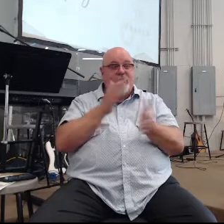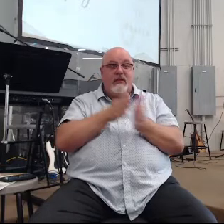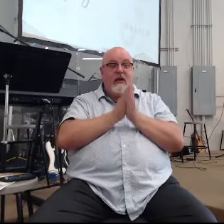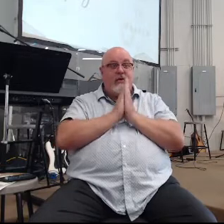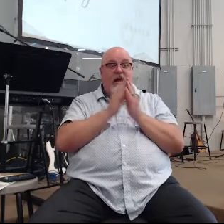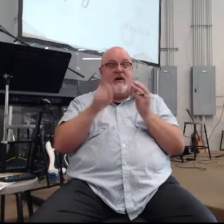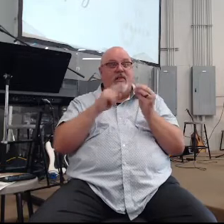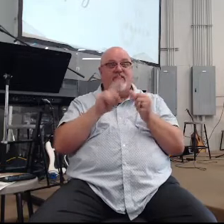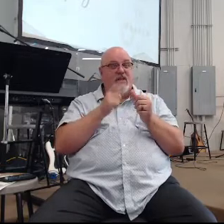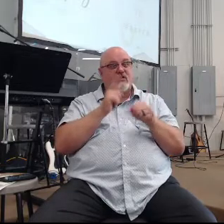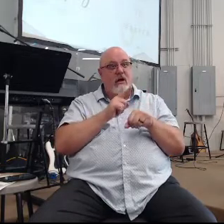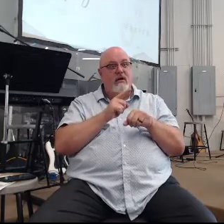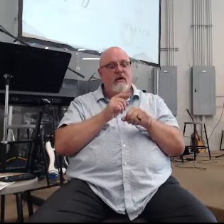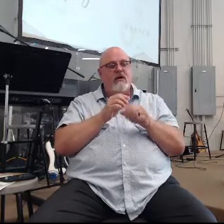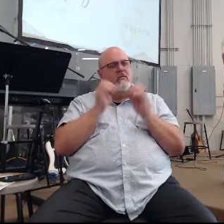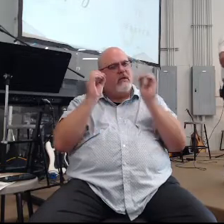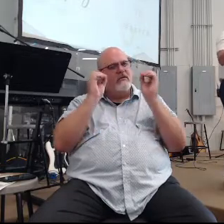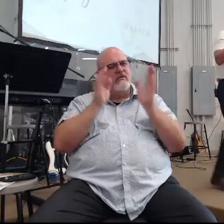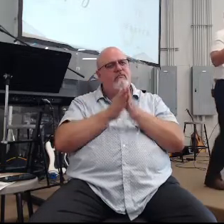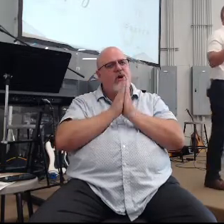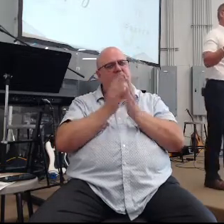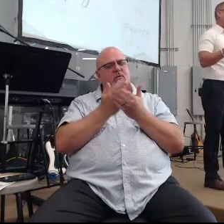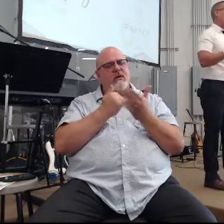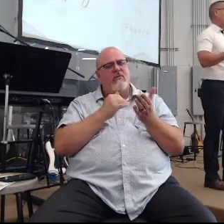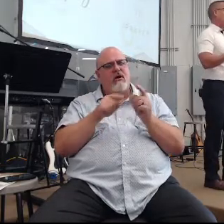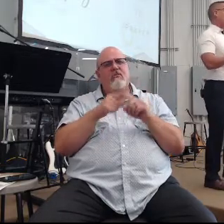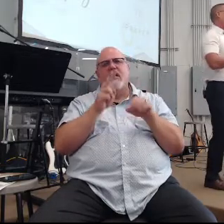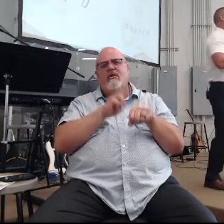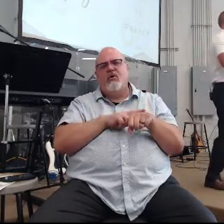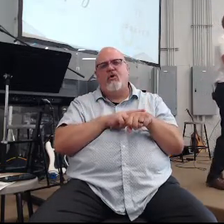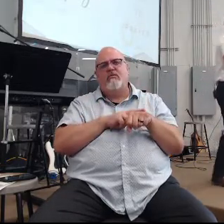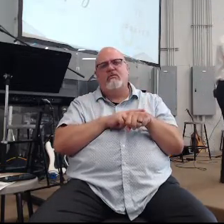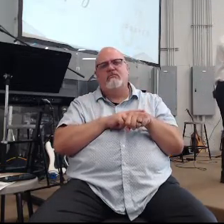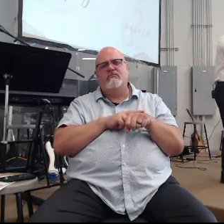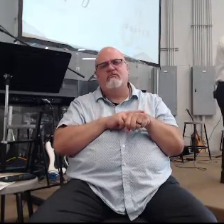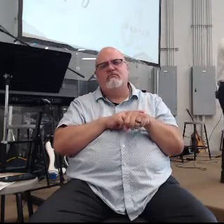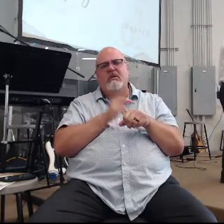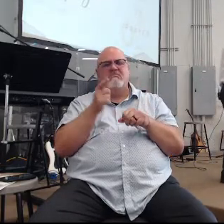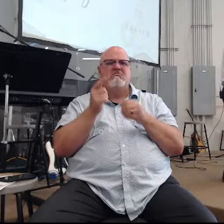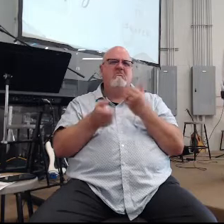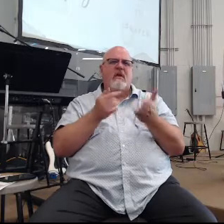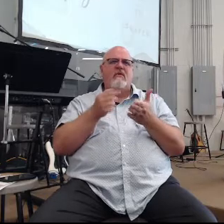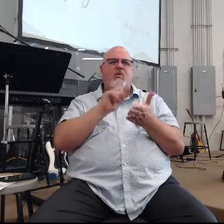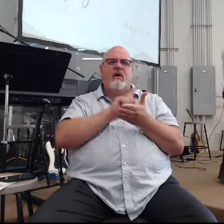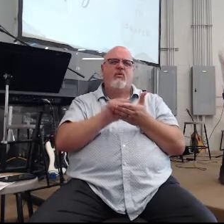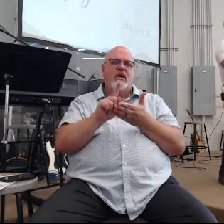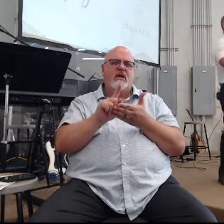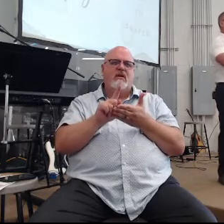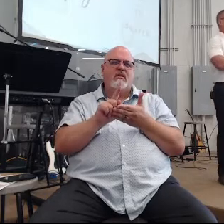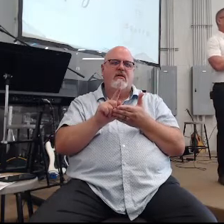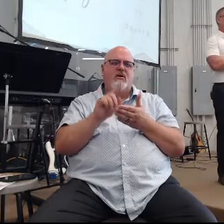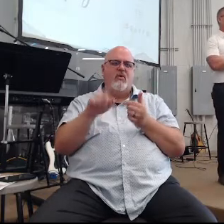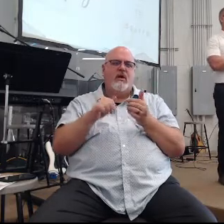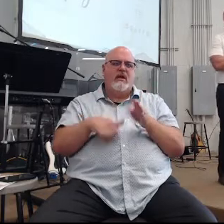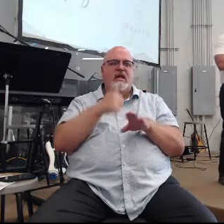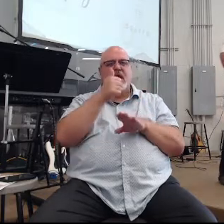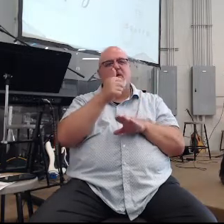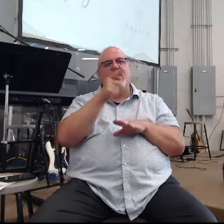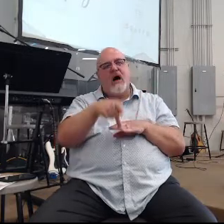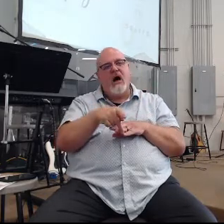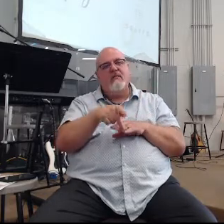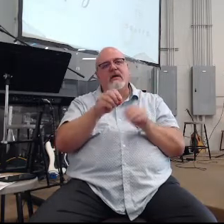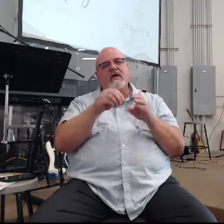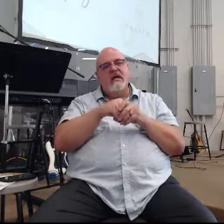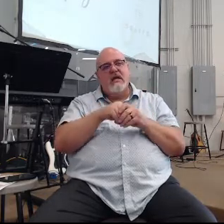about prayer because we've taught on prayer here before but usually it's like maybe one week on prayer here when it came up in the Toolkit series